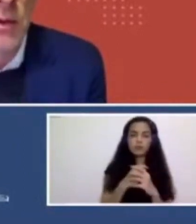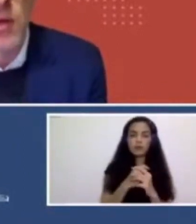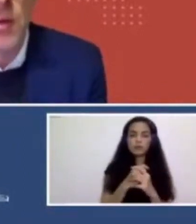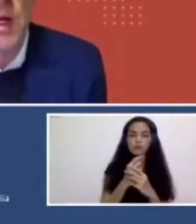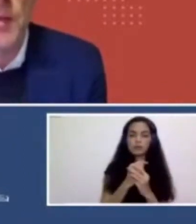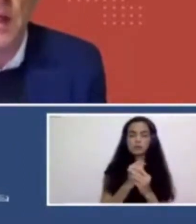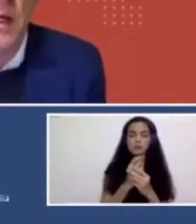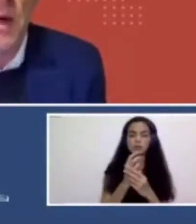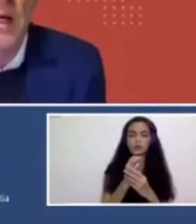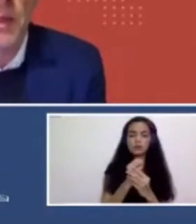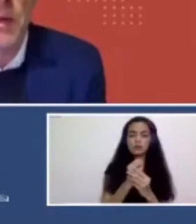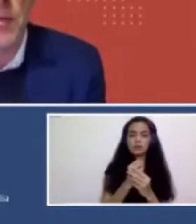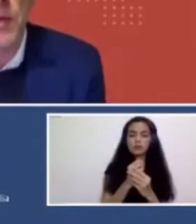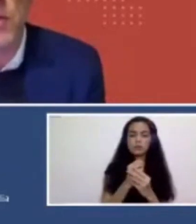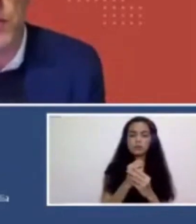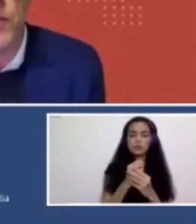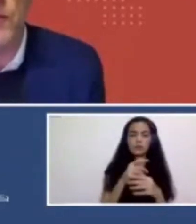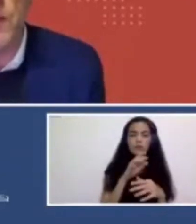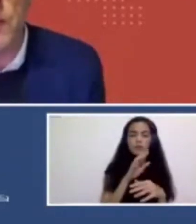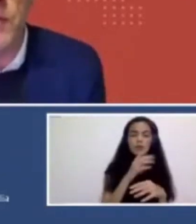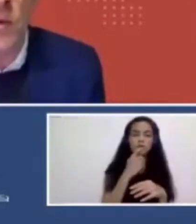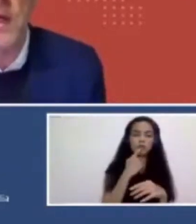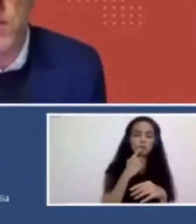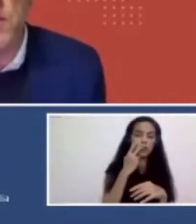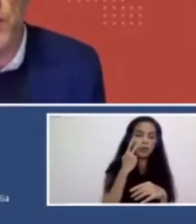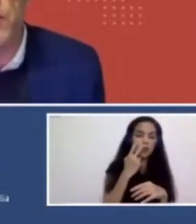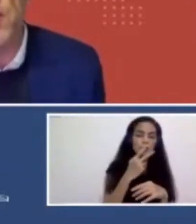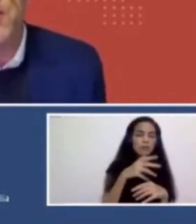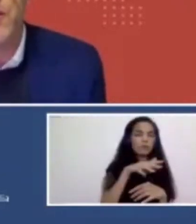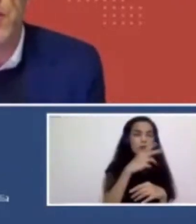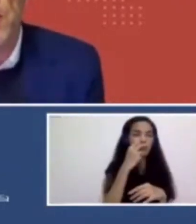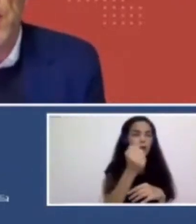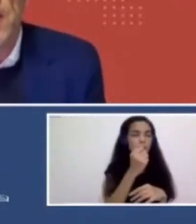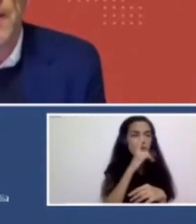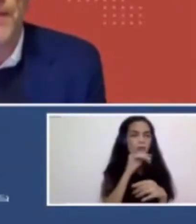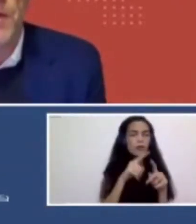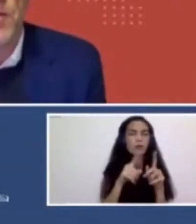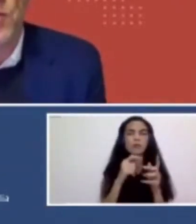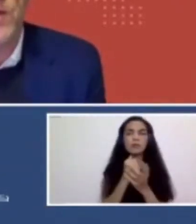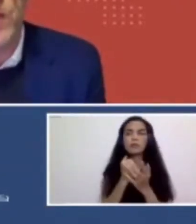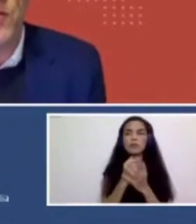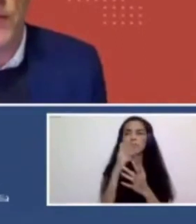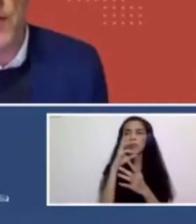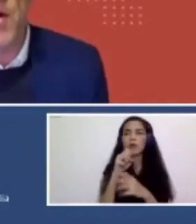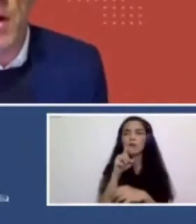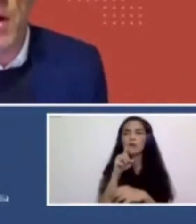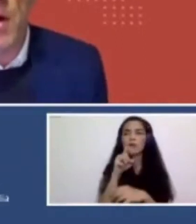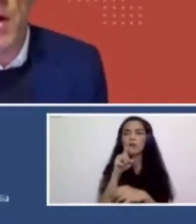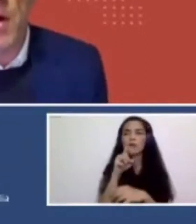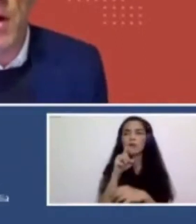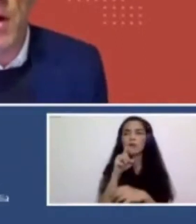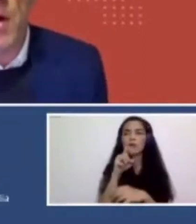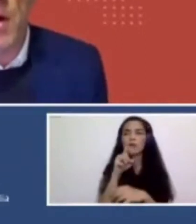just in the market, but in the kind of marketplace and belong to the sort of individual creative genius model. So, um, you know, we, we, sort of are